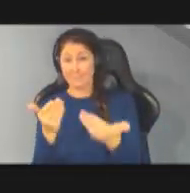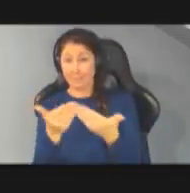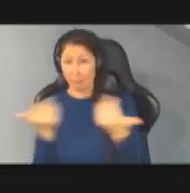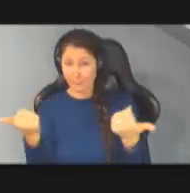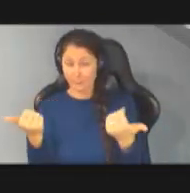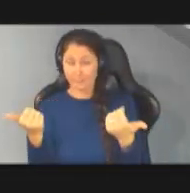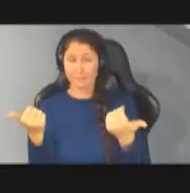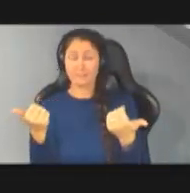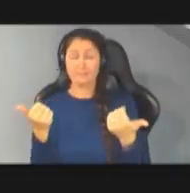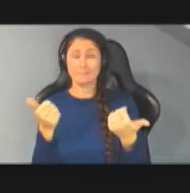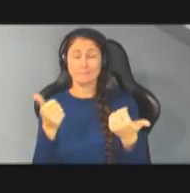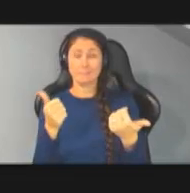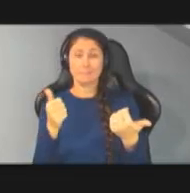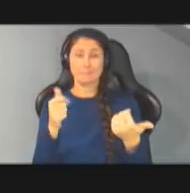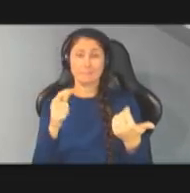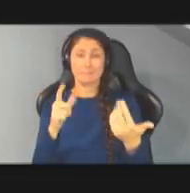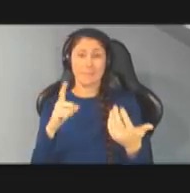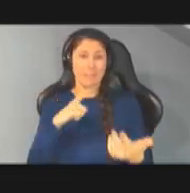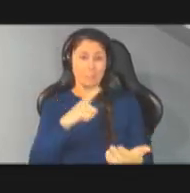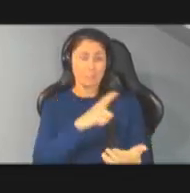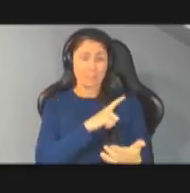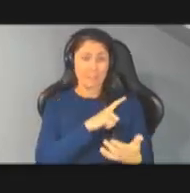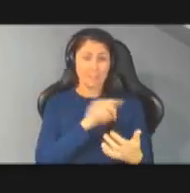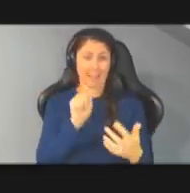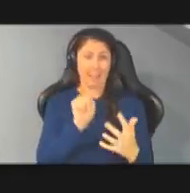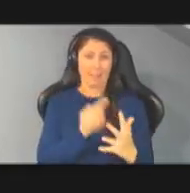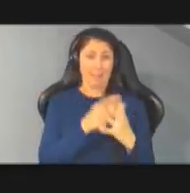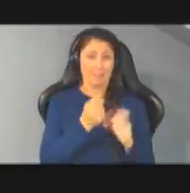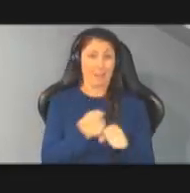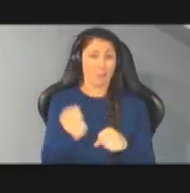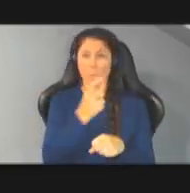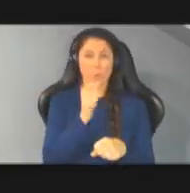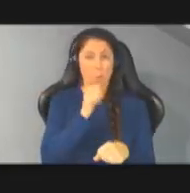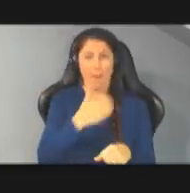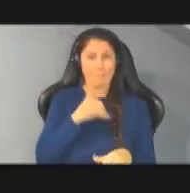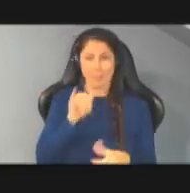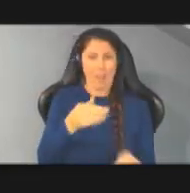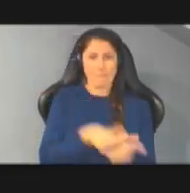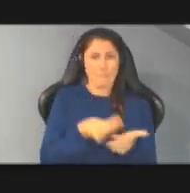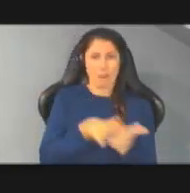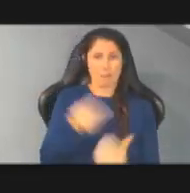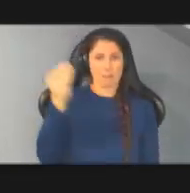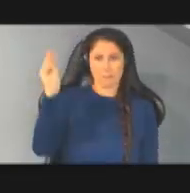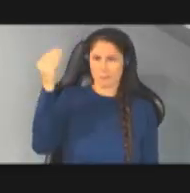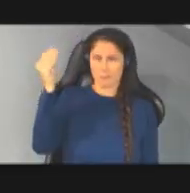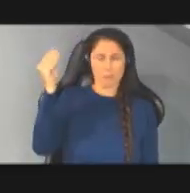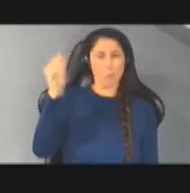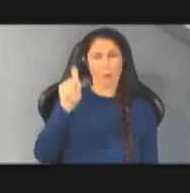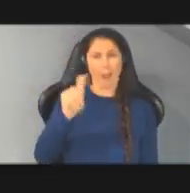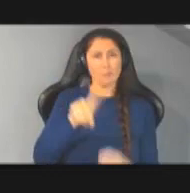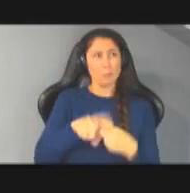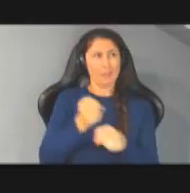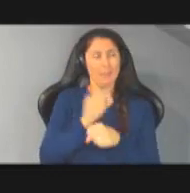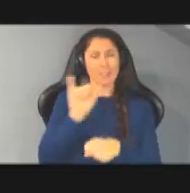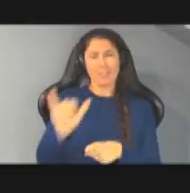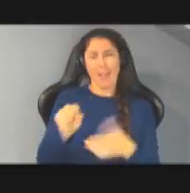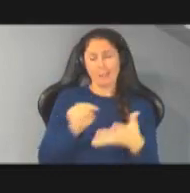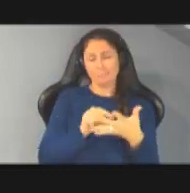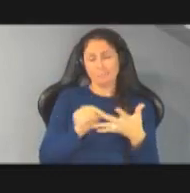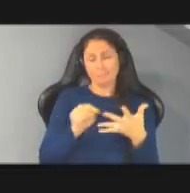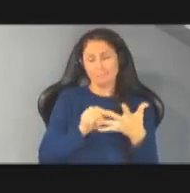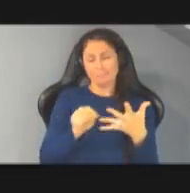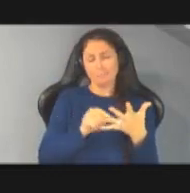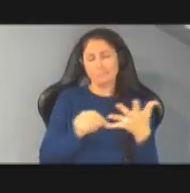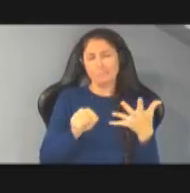legislation at the beginning of next year so we don't have that money in hand we don't actually get that till late april early early